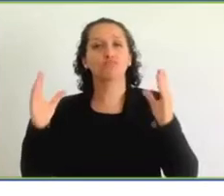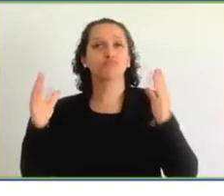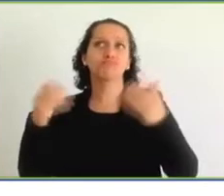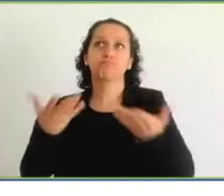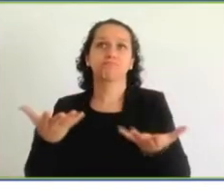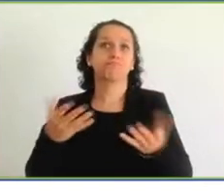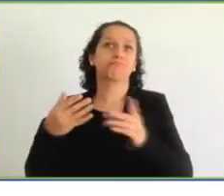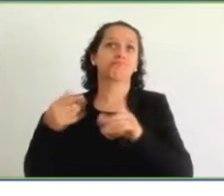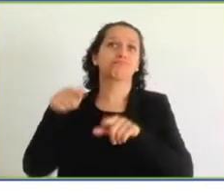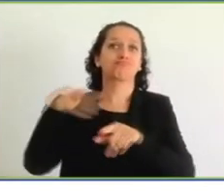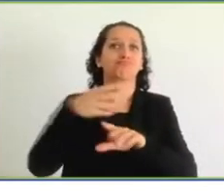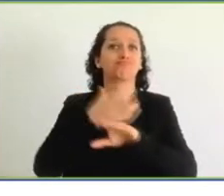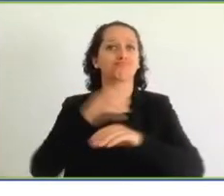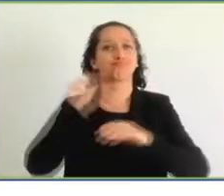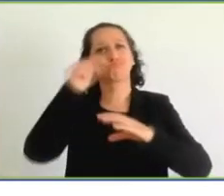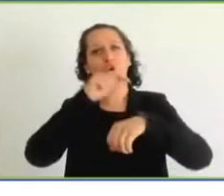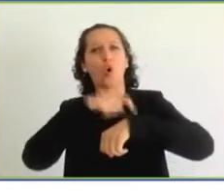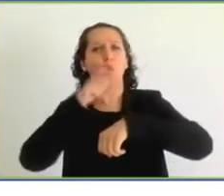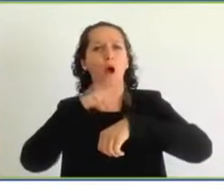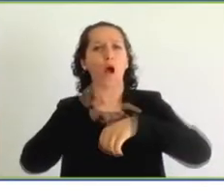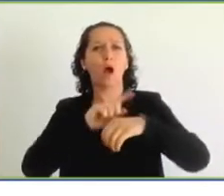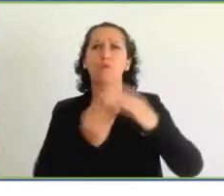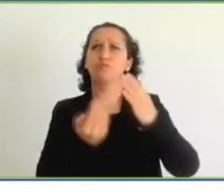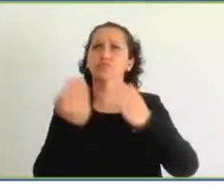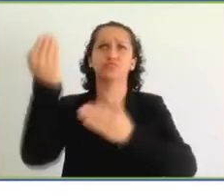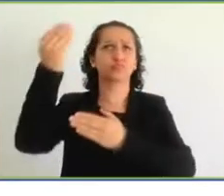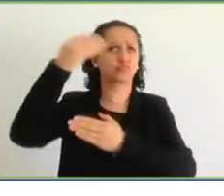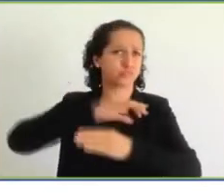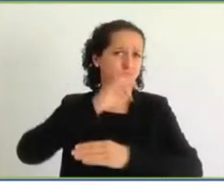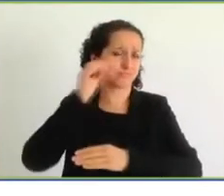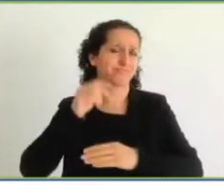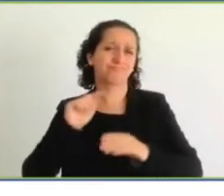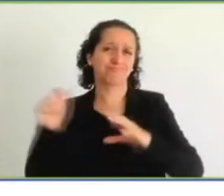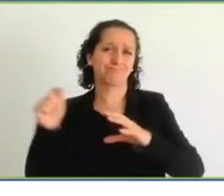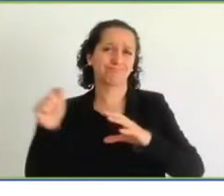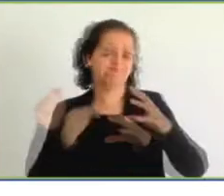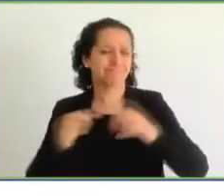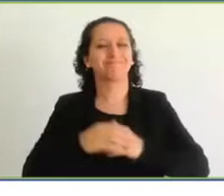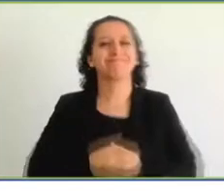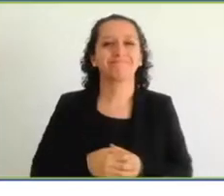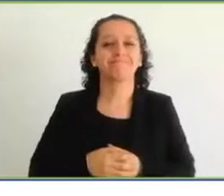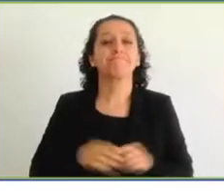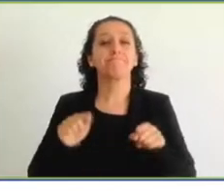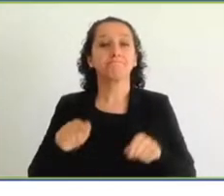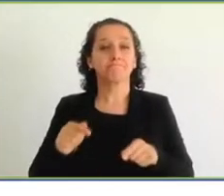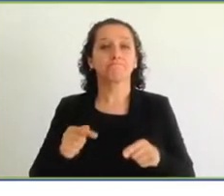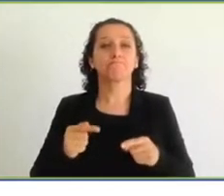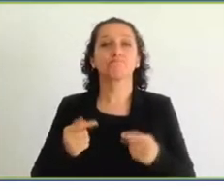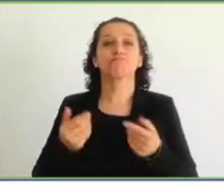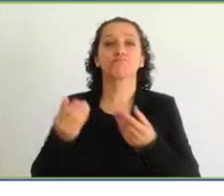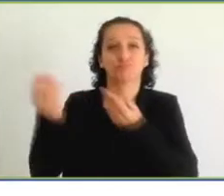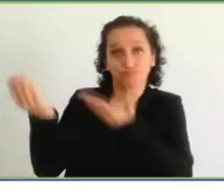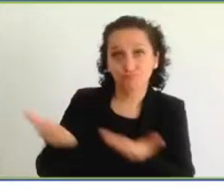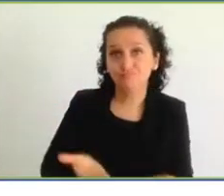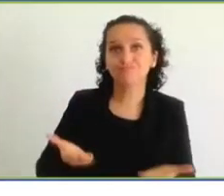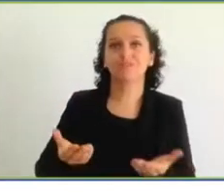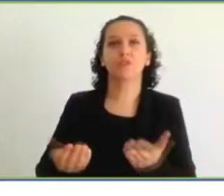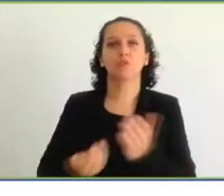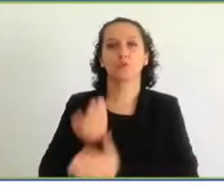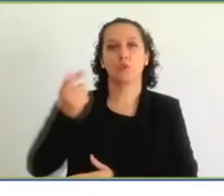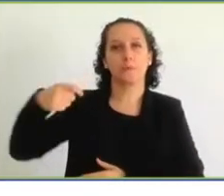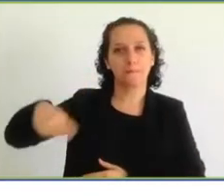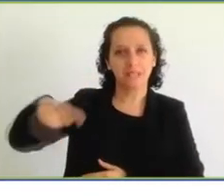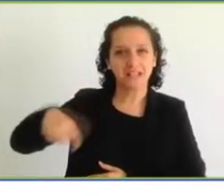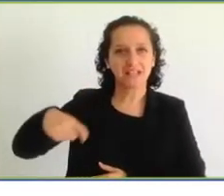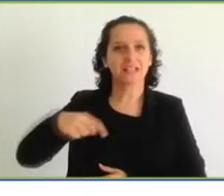welcome our new chairperson in the person of Mr. Marcello Kosillas, Dr. Kosillas. And